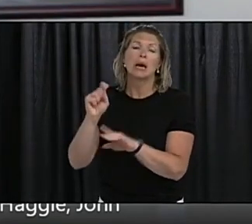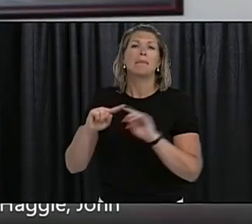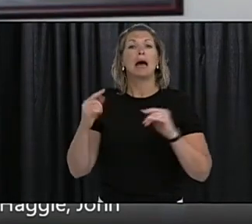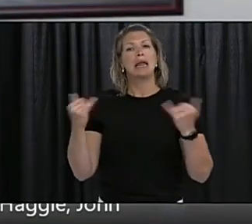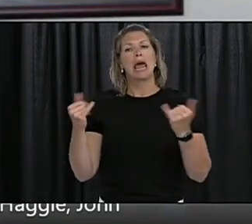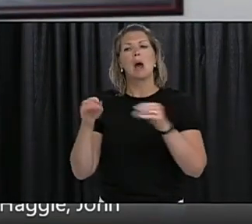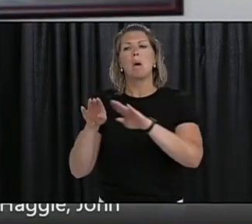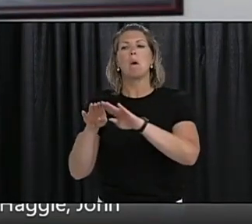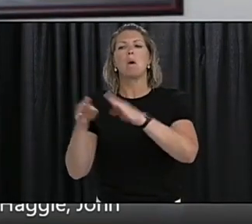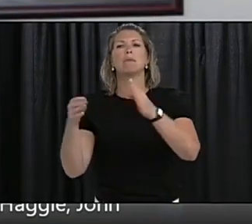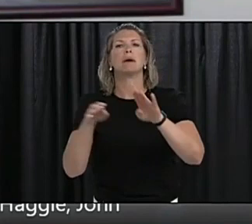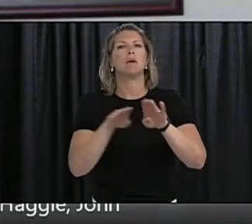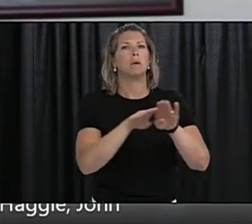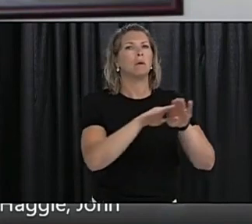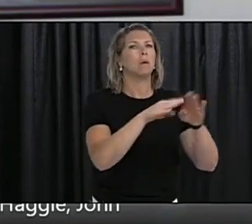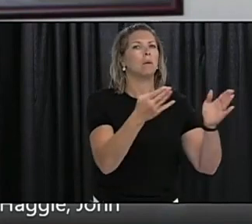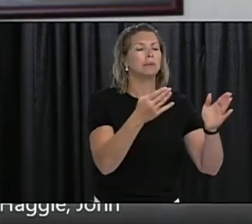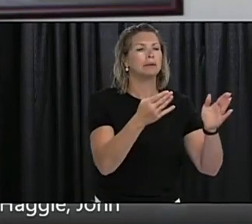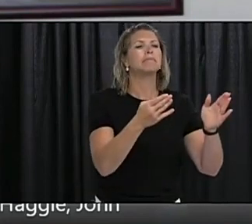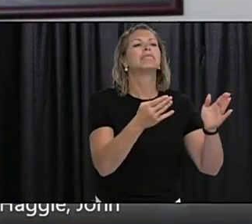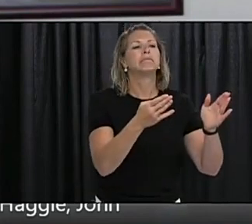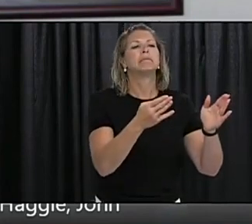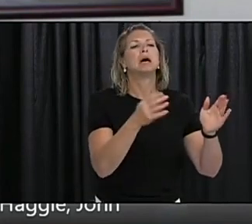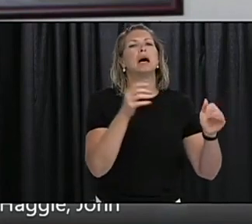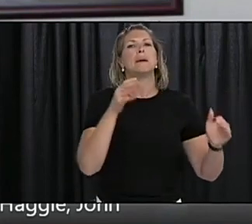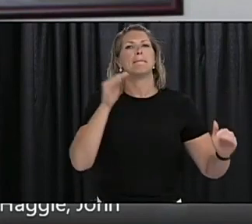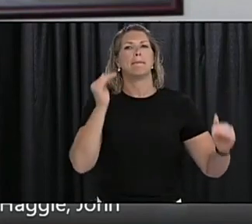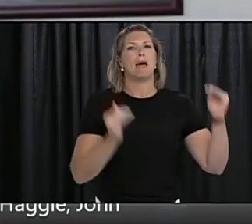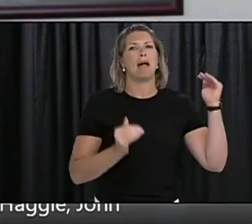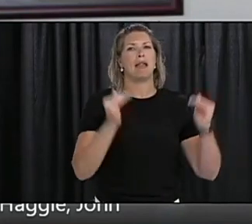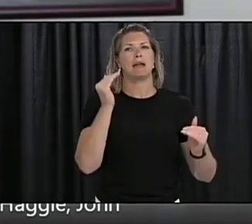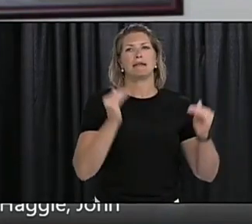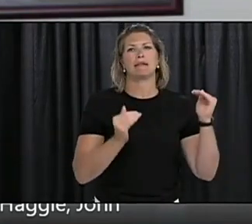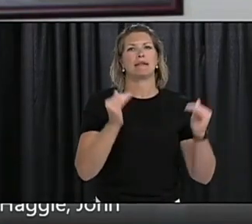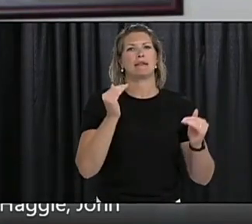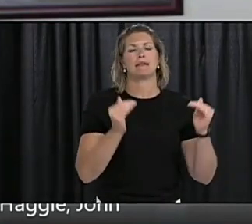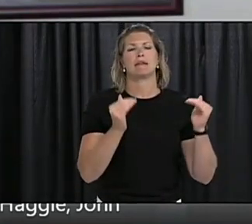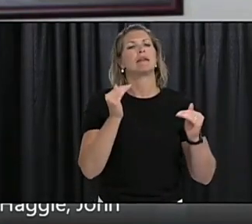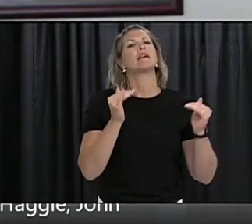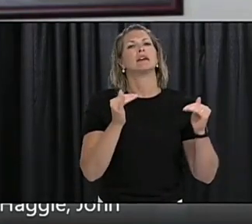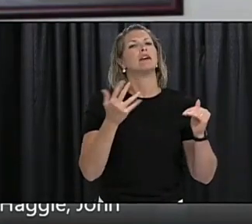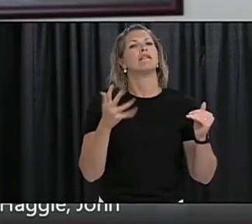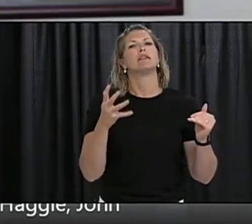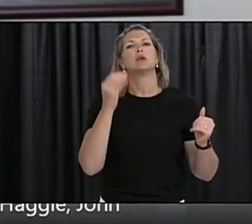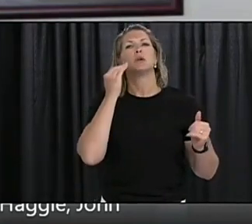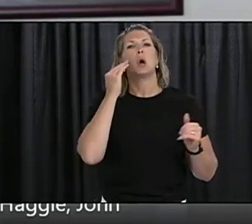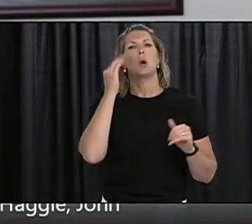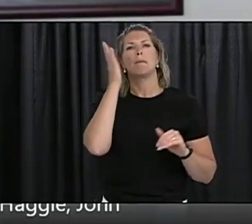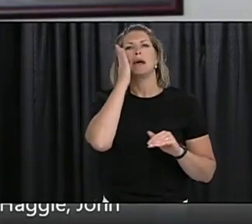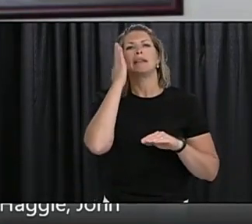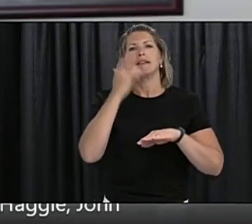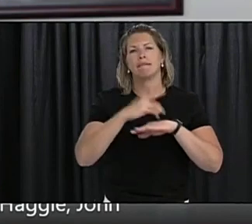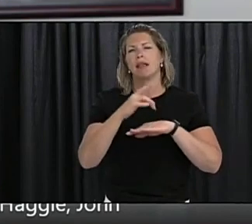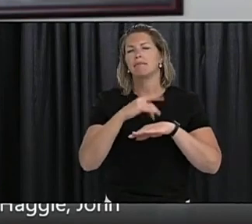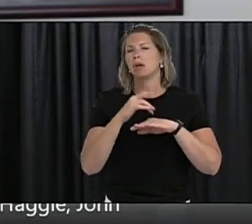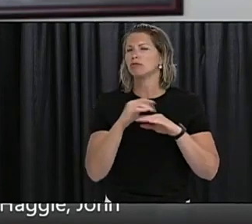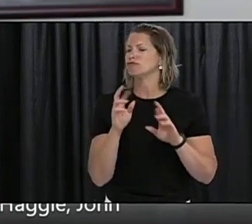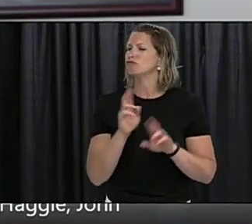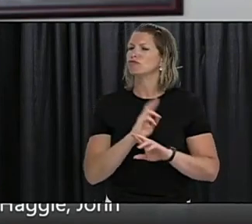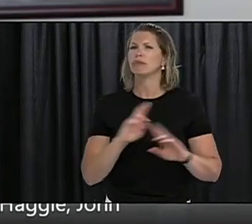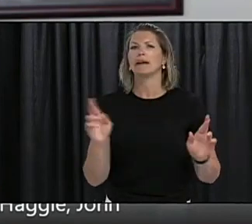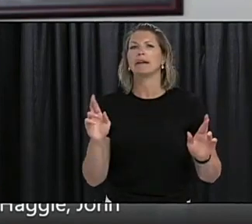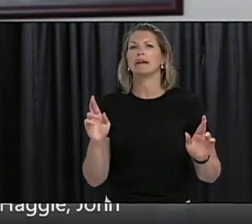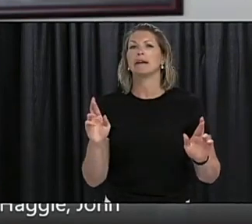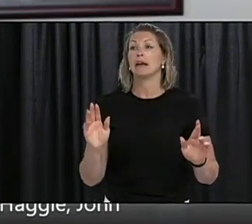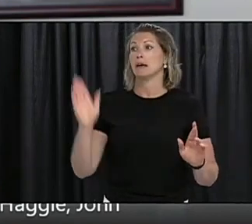the process as we've moved through the levels with our alert plan to reopen the RHA, the Regional Health